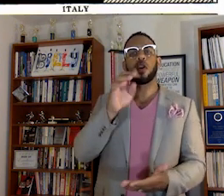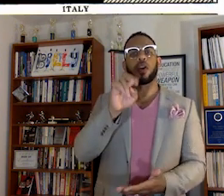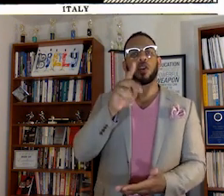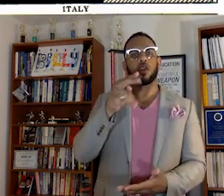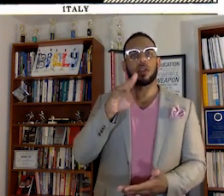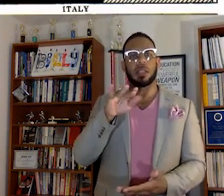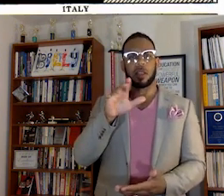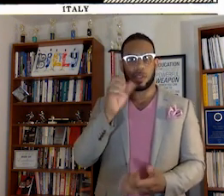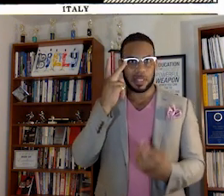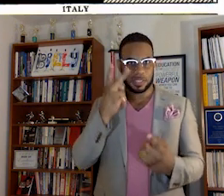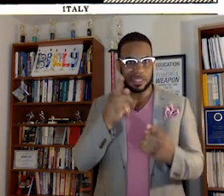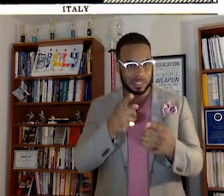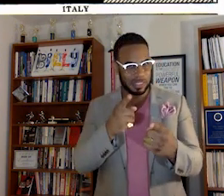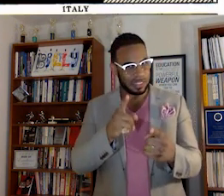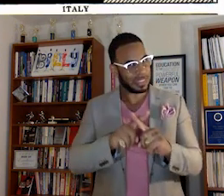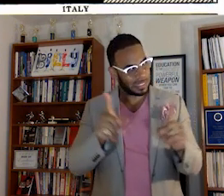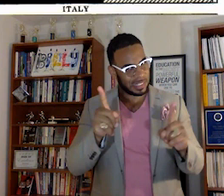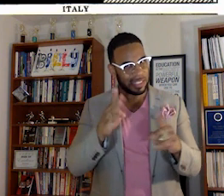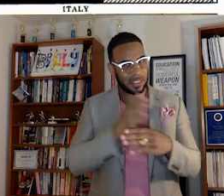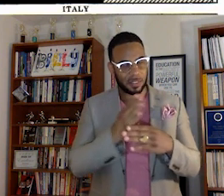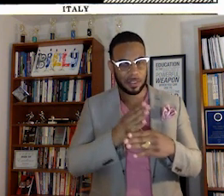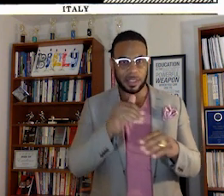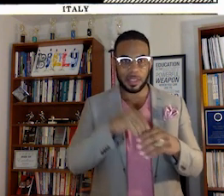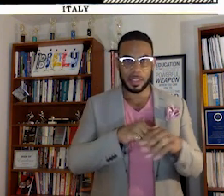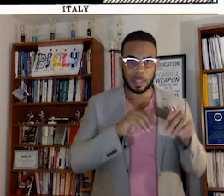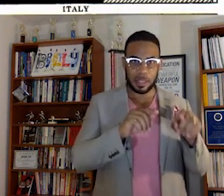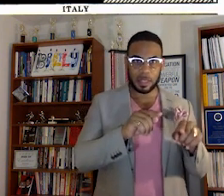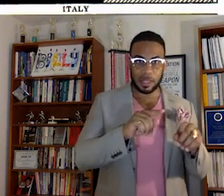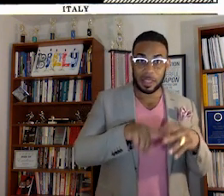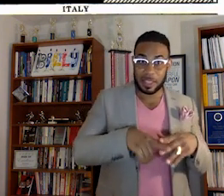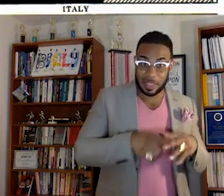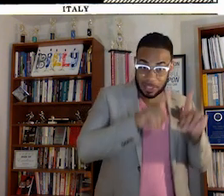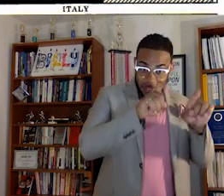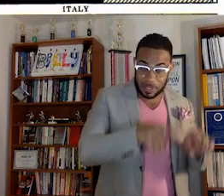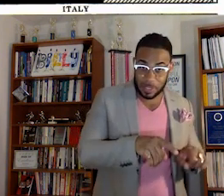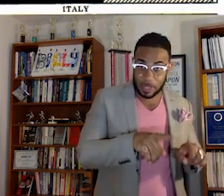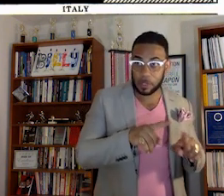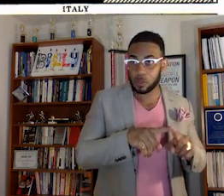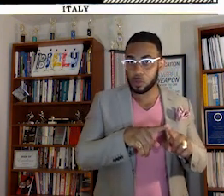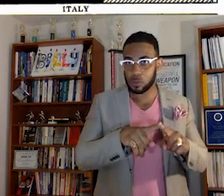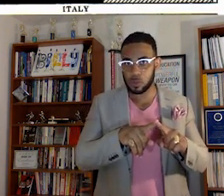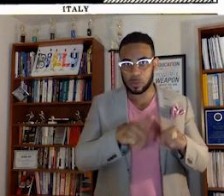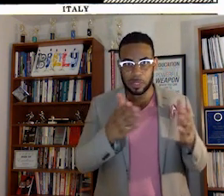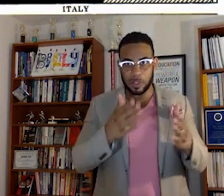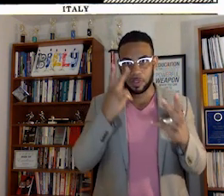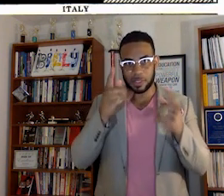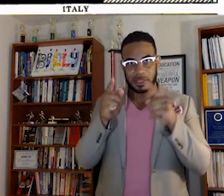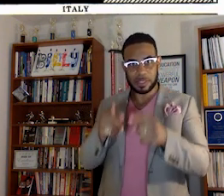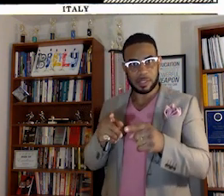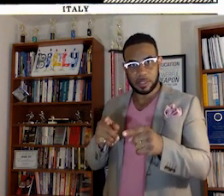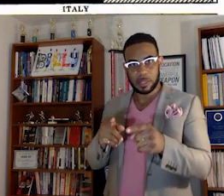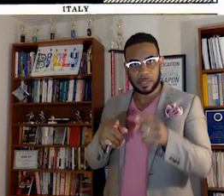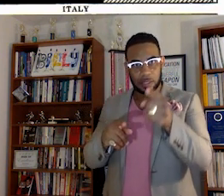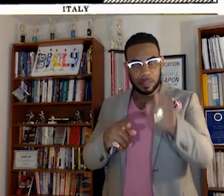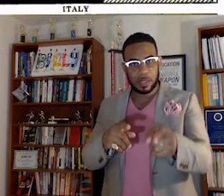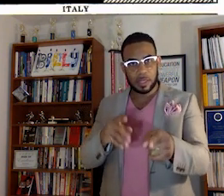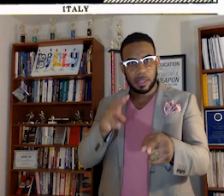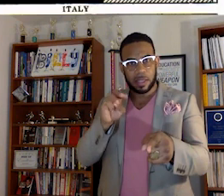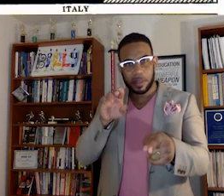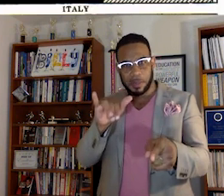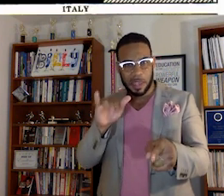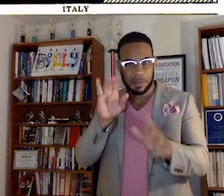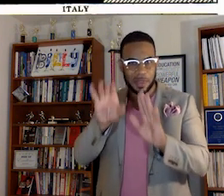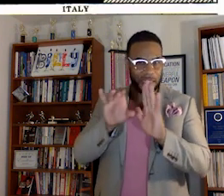you can see the distinct differences in the initial test to here you can see the mammy